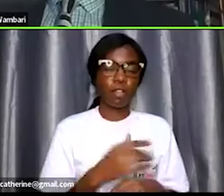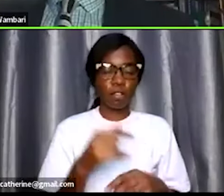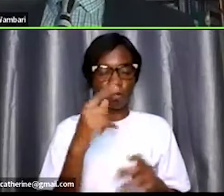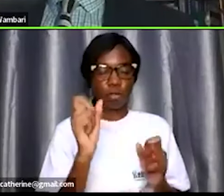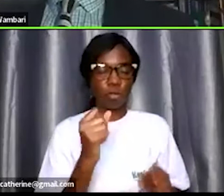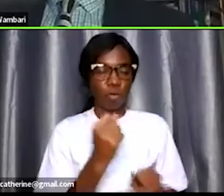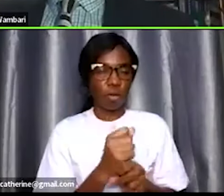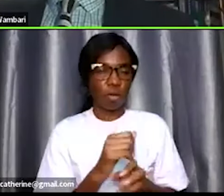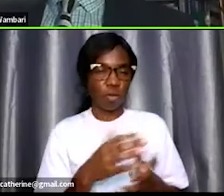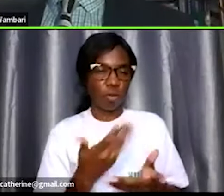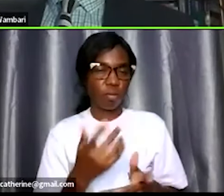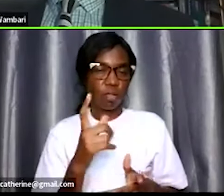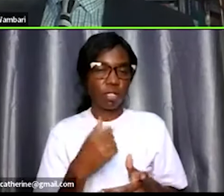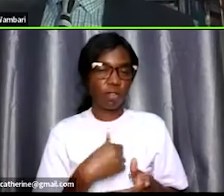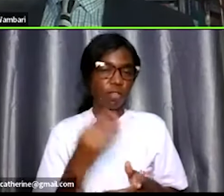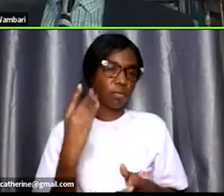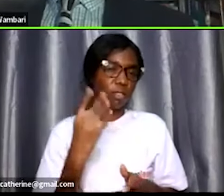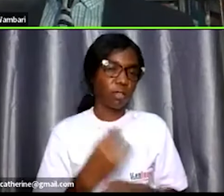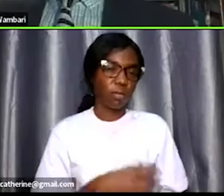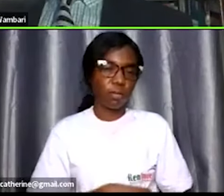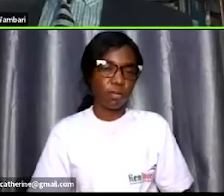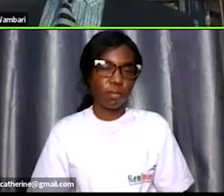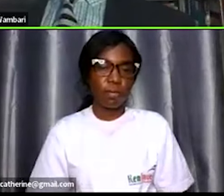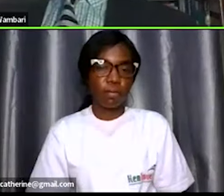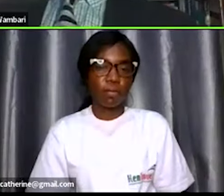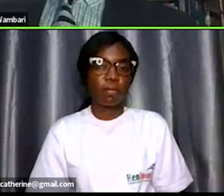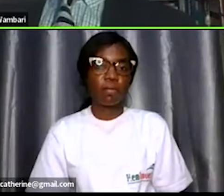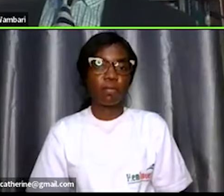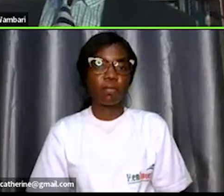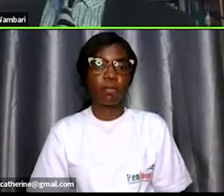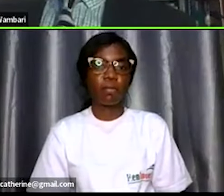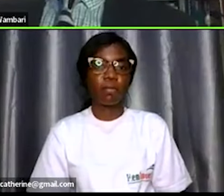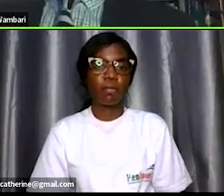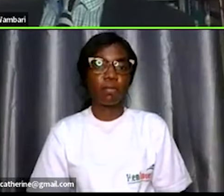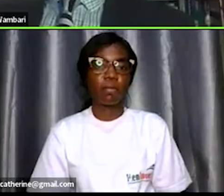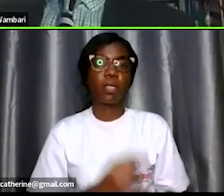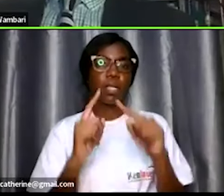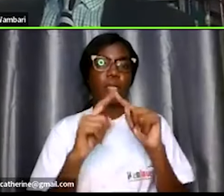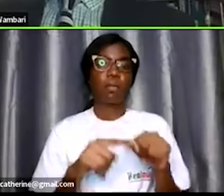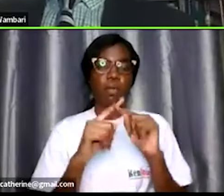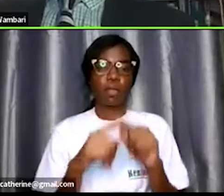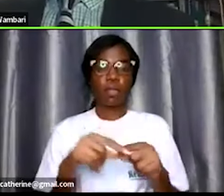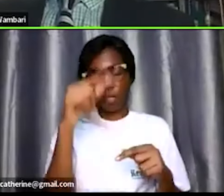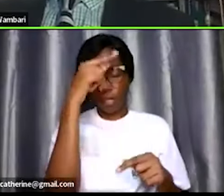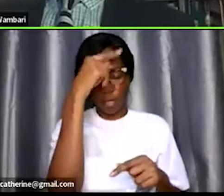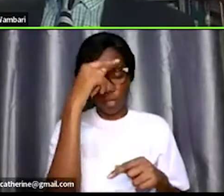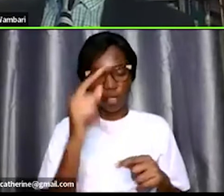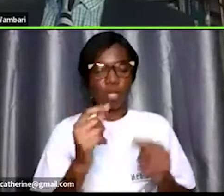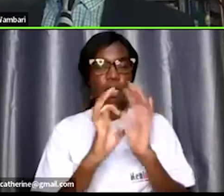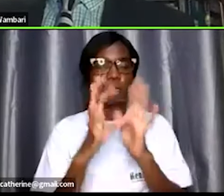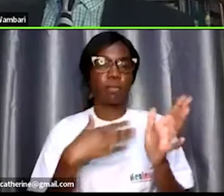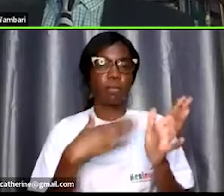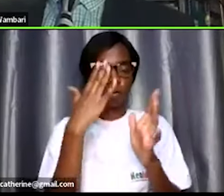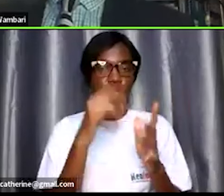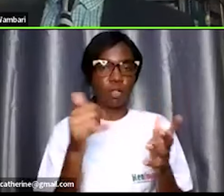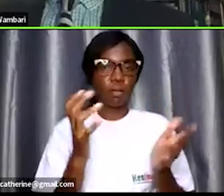they need to have some experience from the home country uh it depends with the degree uh for example i know somebody